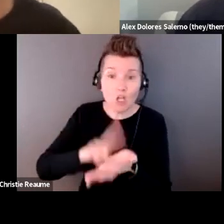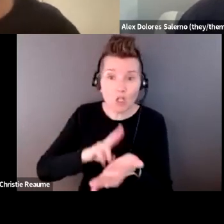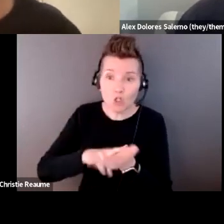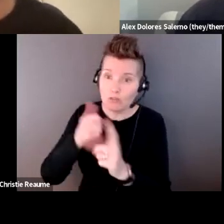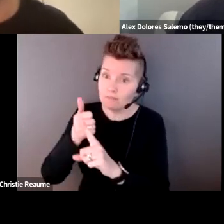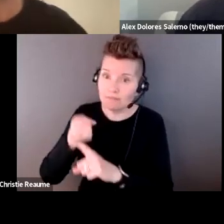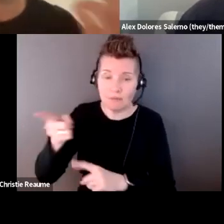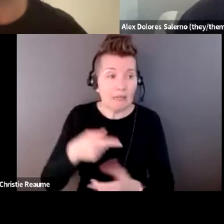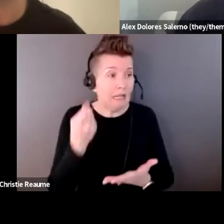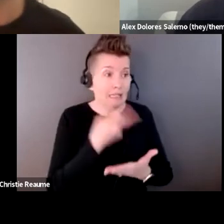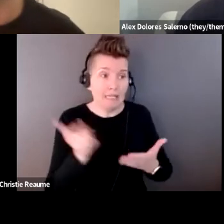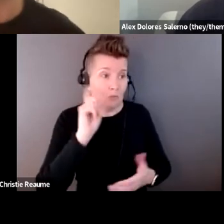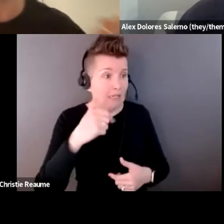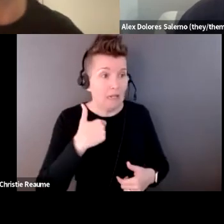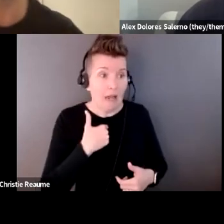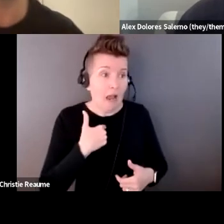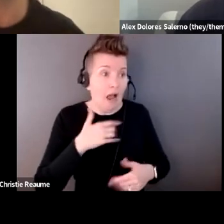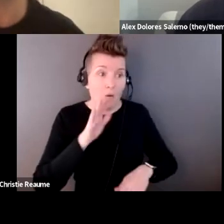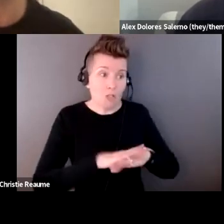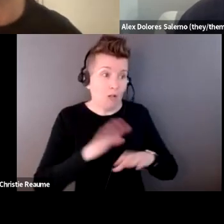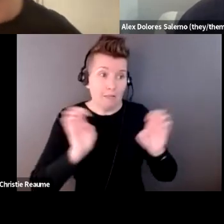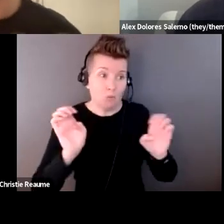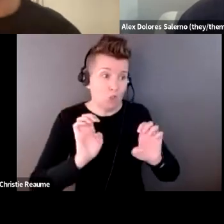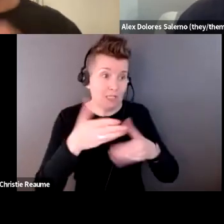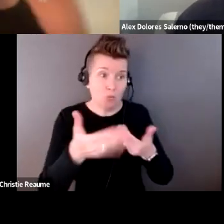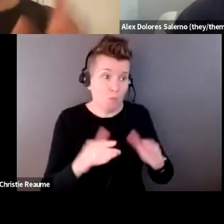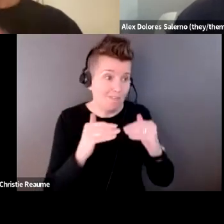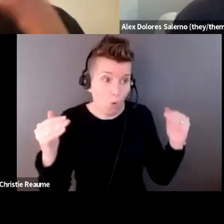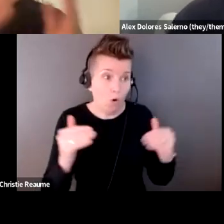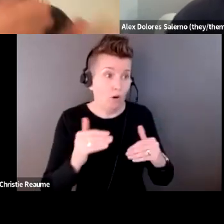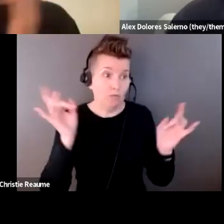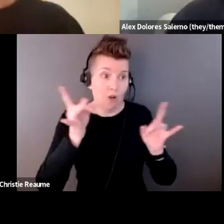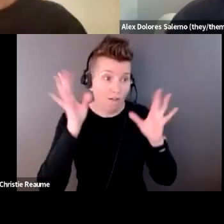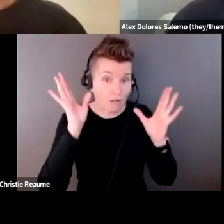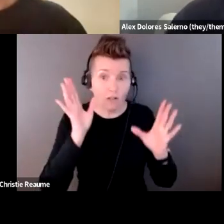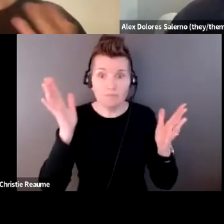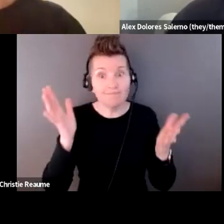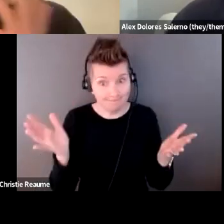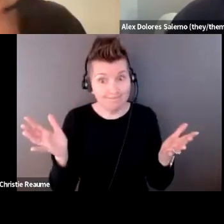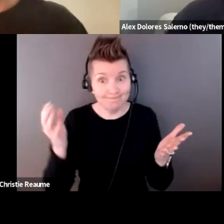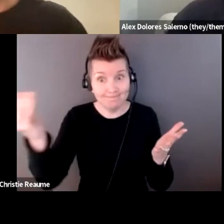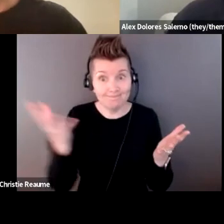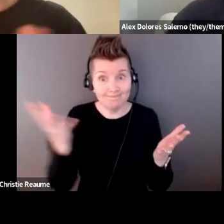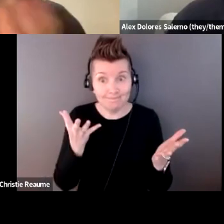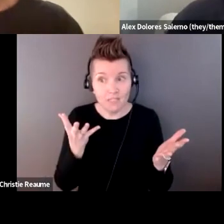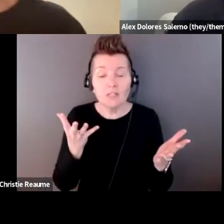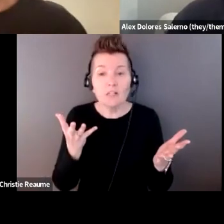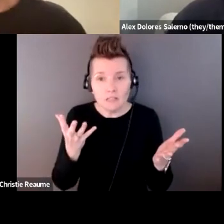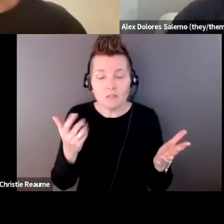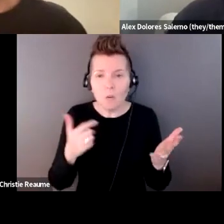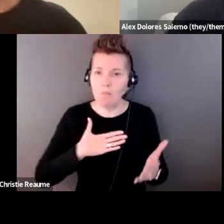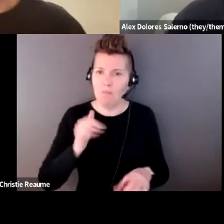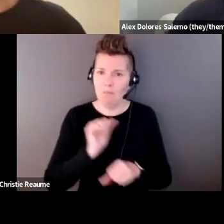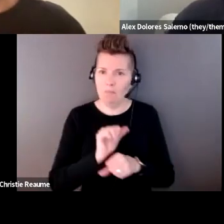like last week I was on like the emergency room floor or something right. So that leads me to also right. So then I started making work kind of more